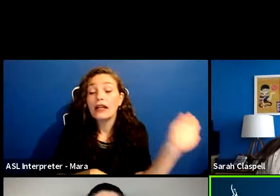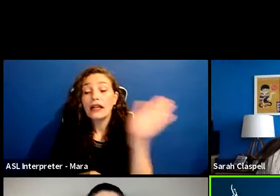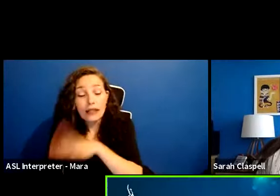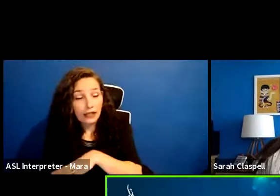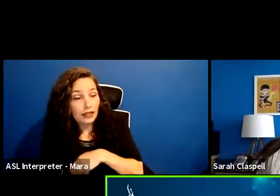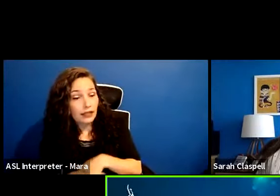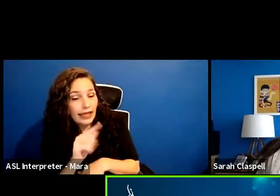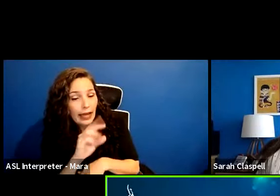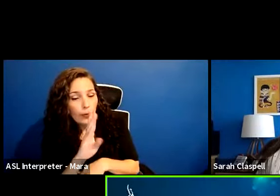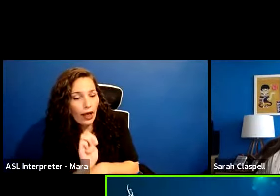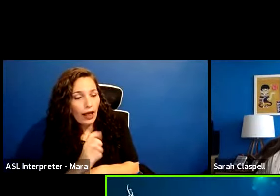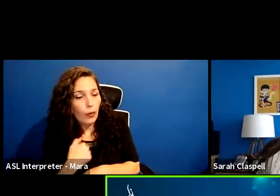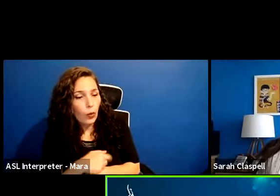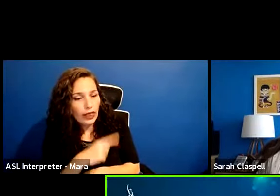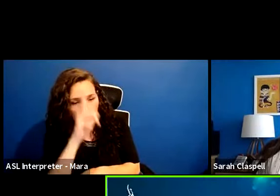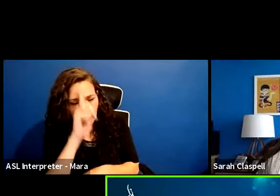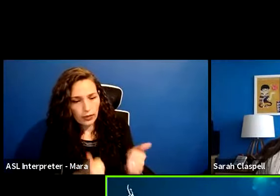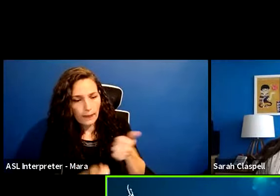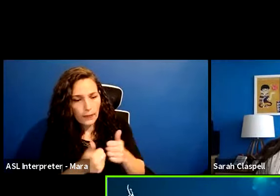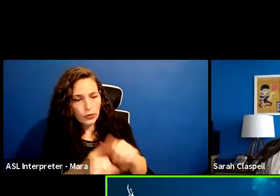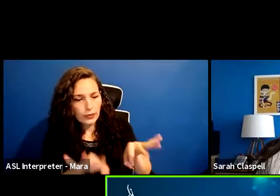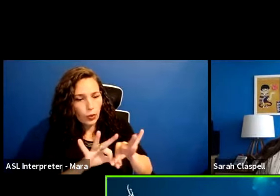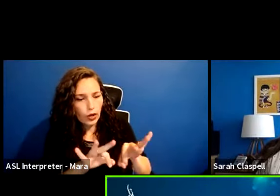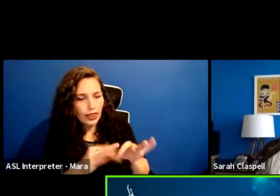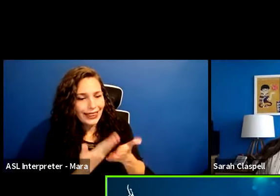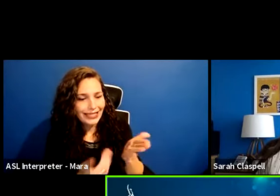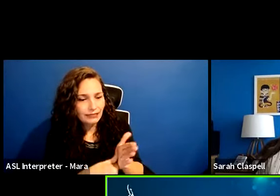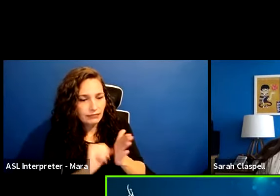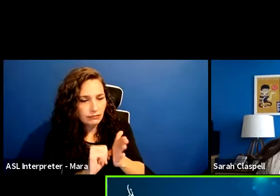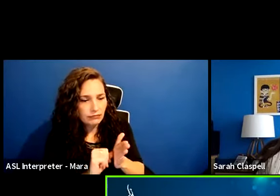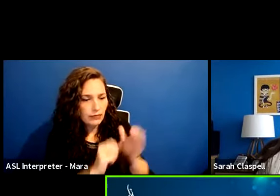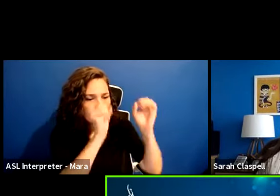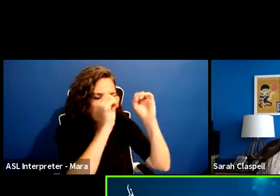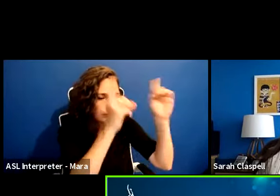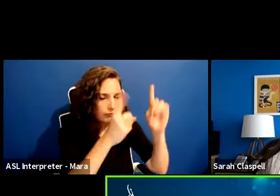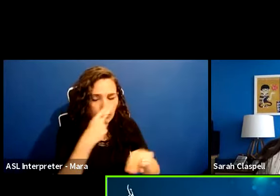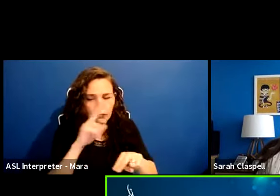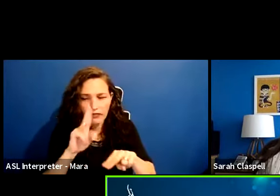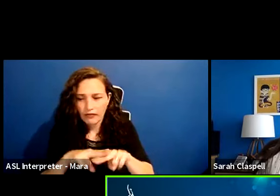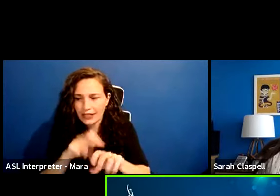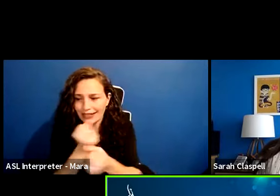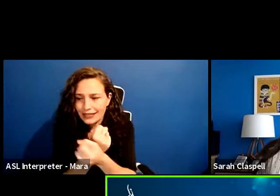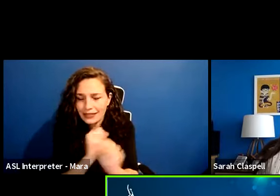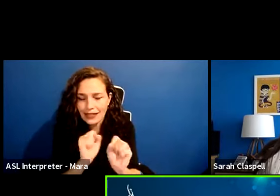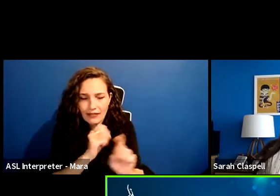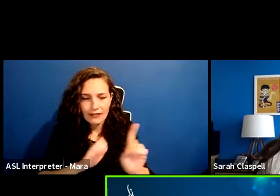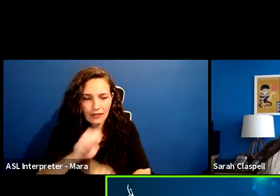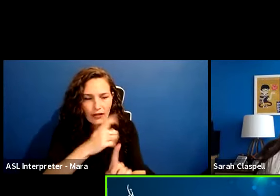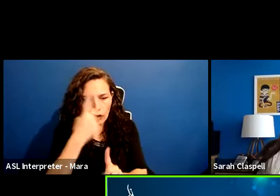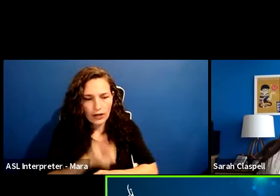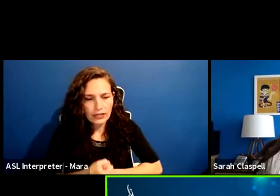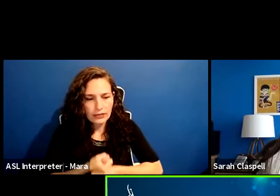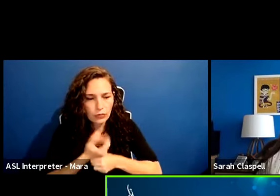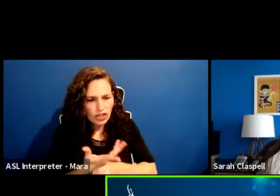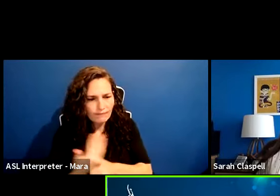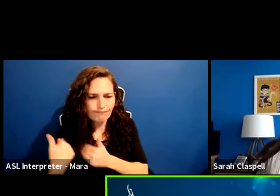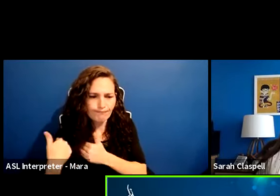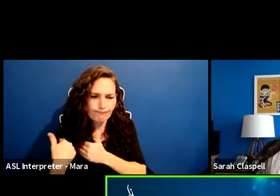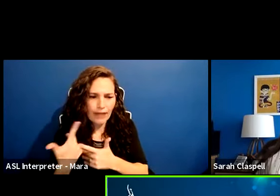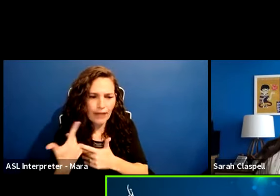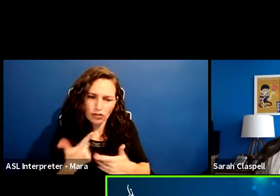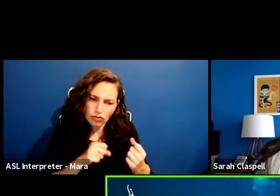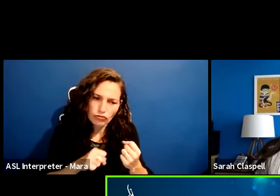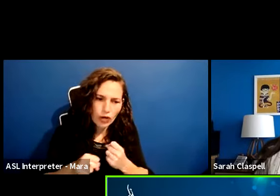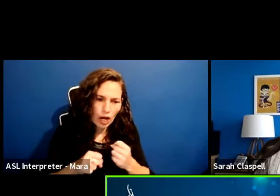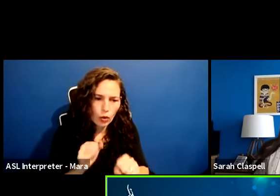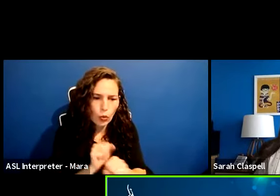We think the most important things to emphasize are education, fun, safe environment for expression, accountability, and a strong work ethic. What